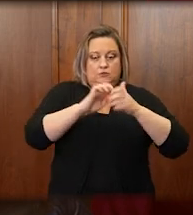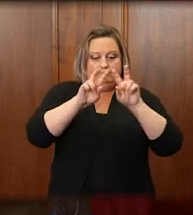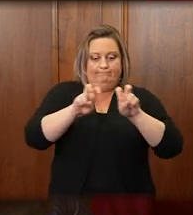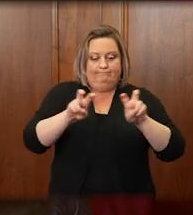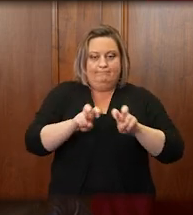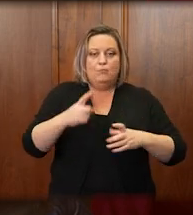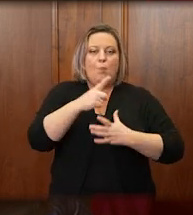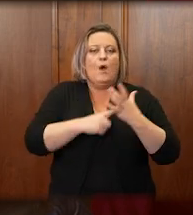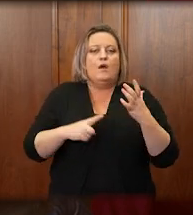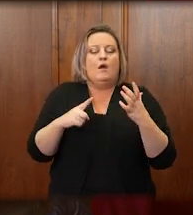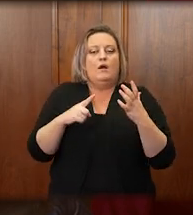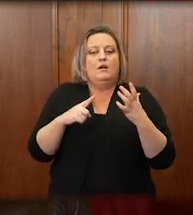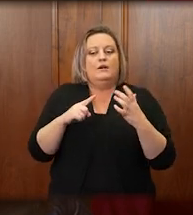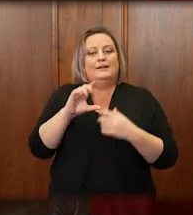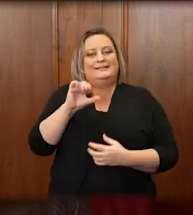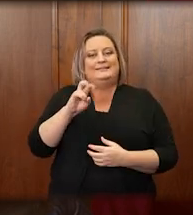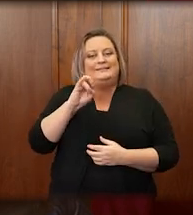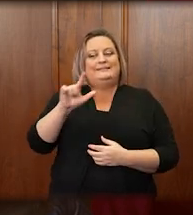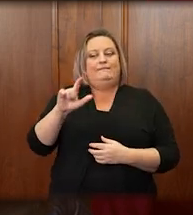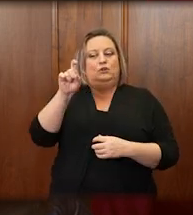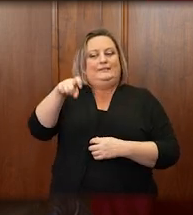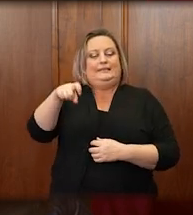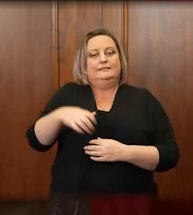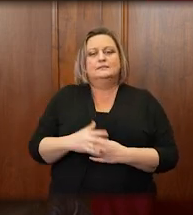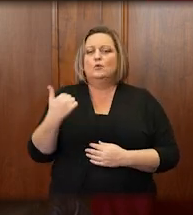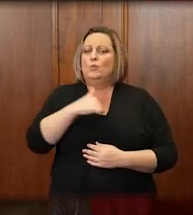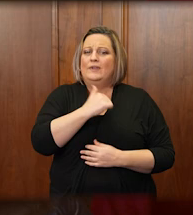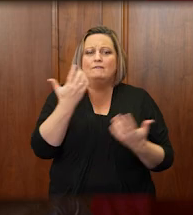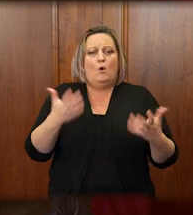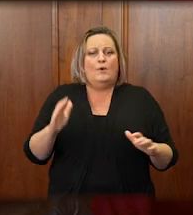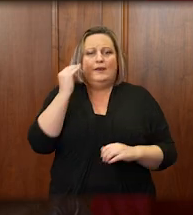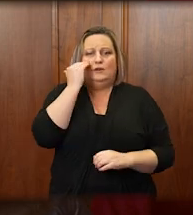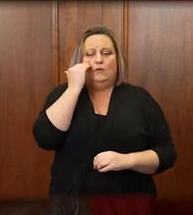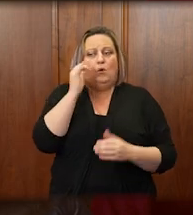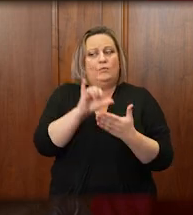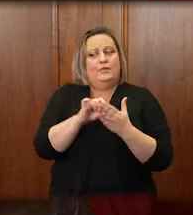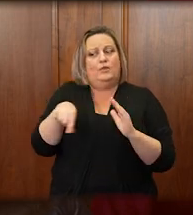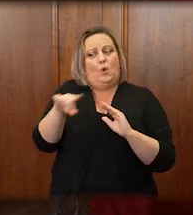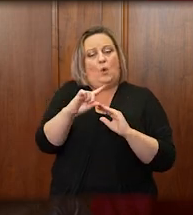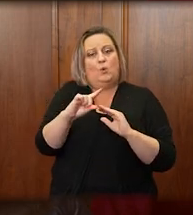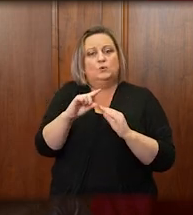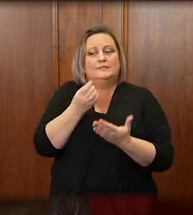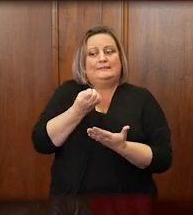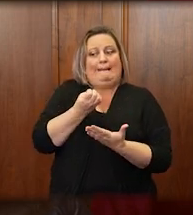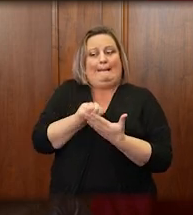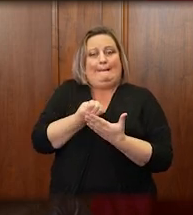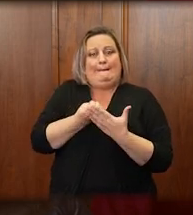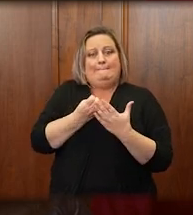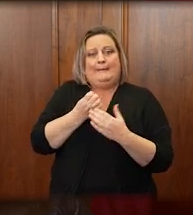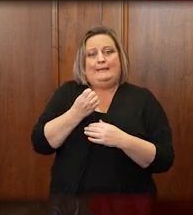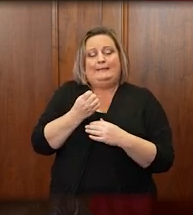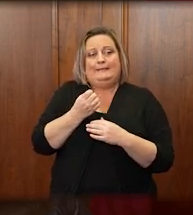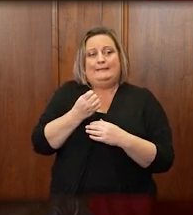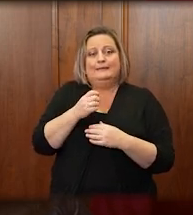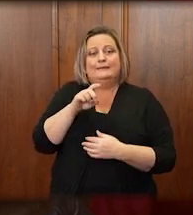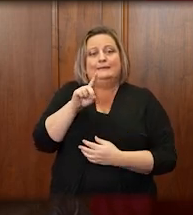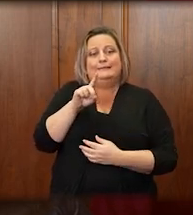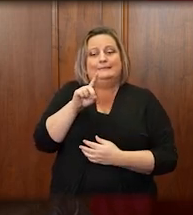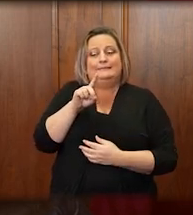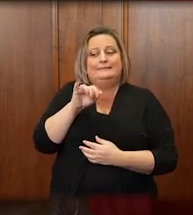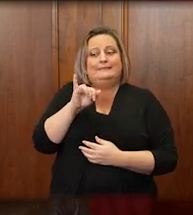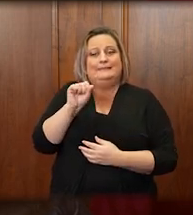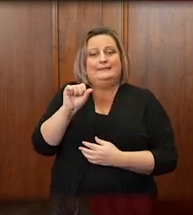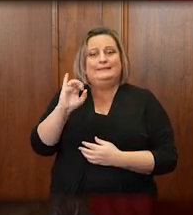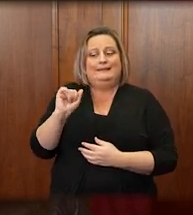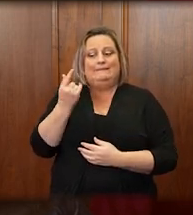We have long known that needs of Wyoming's economically disadvantaged citizens far exceed available legal resources,